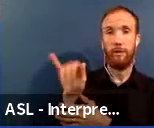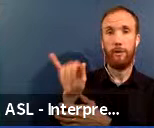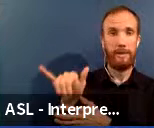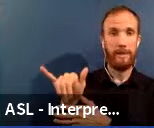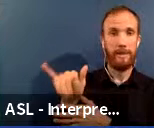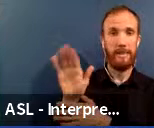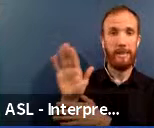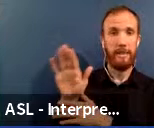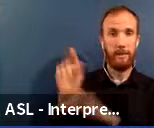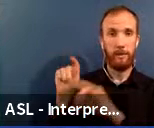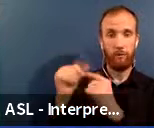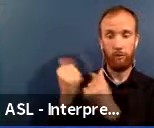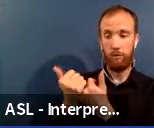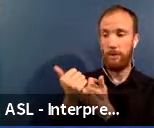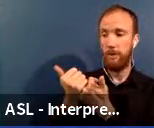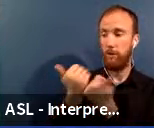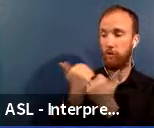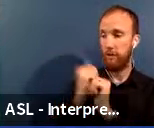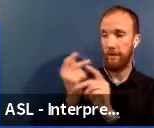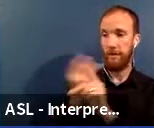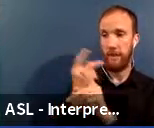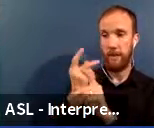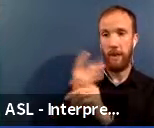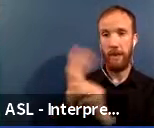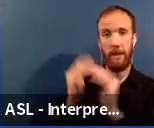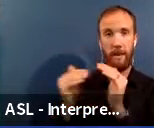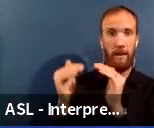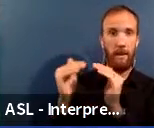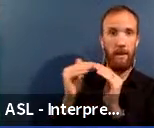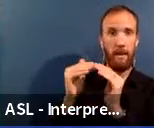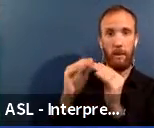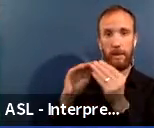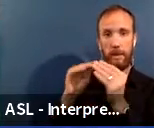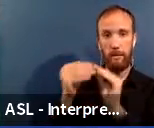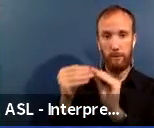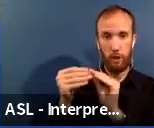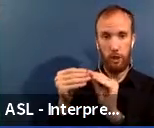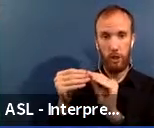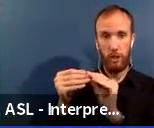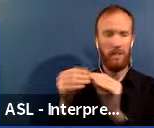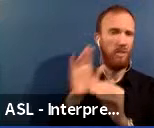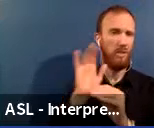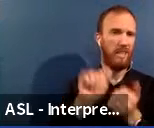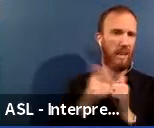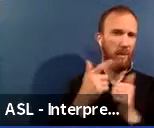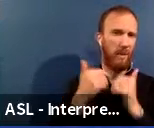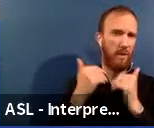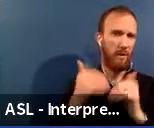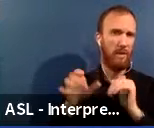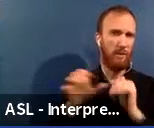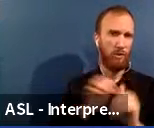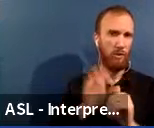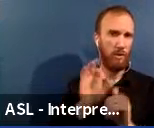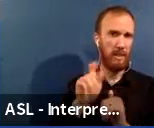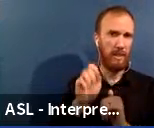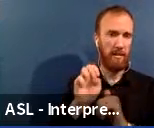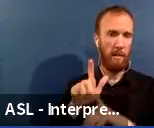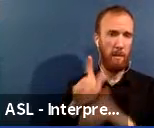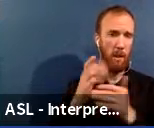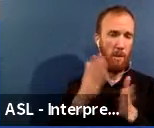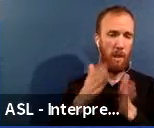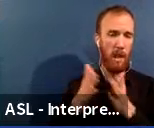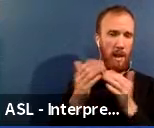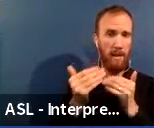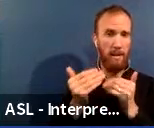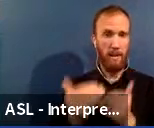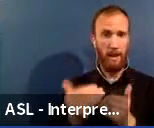overall, uh, equity index number. Um, so, so that's really how the capital plan that we're putting together now, um, comes to,